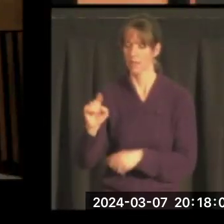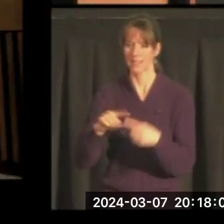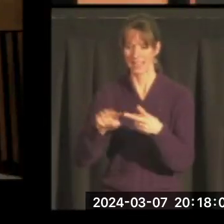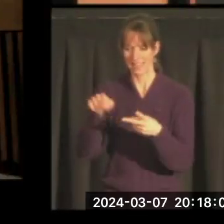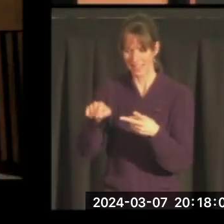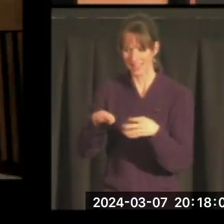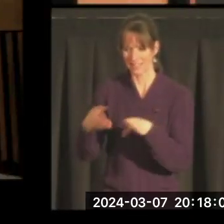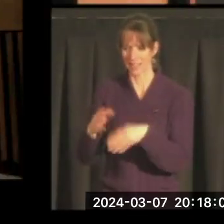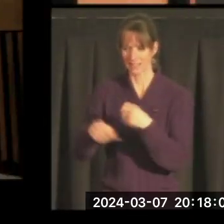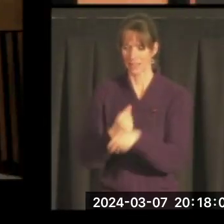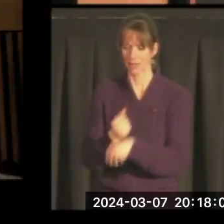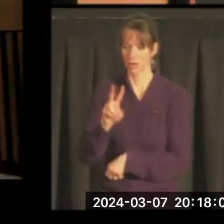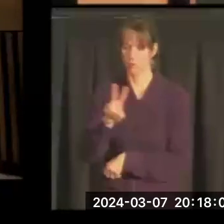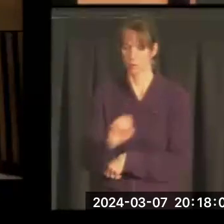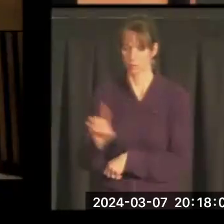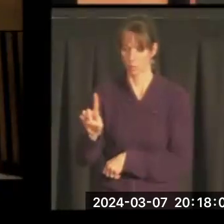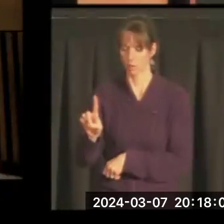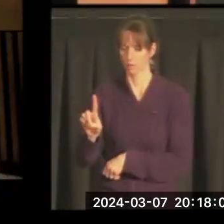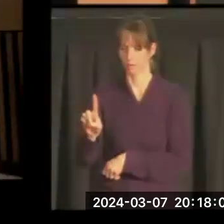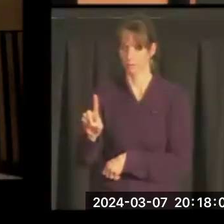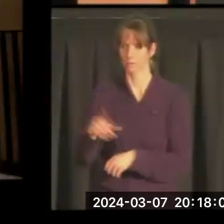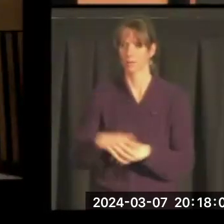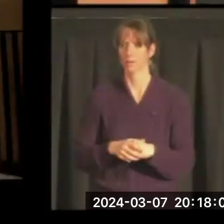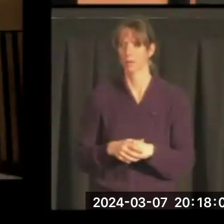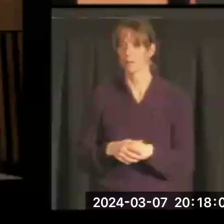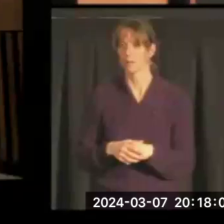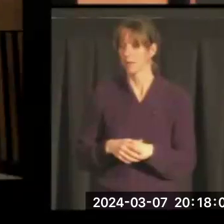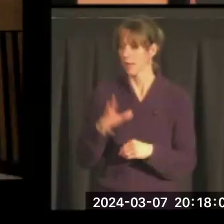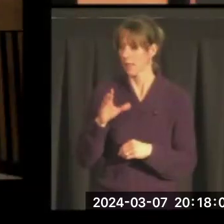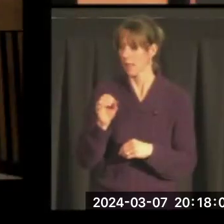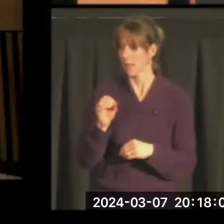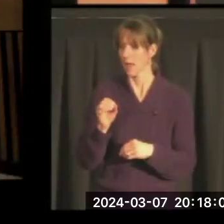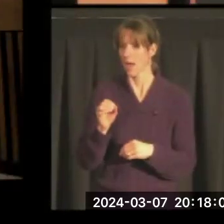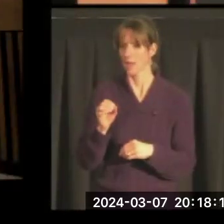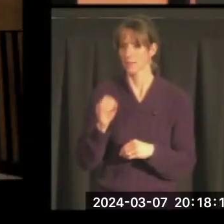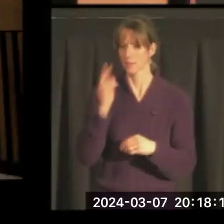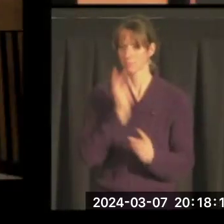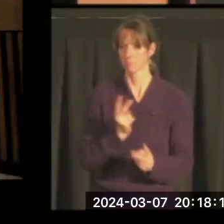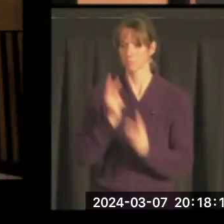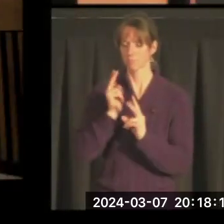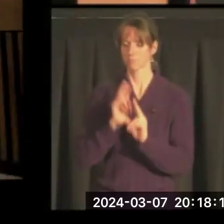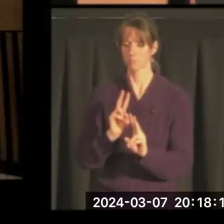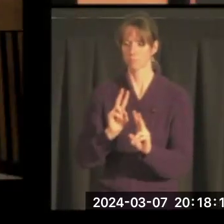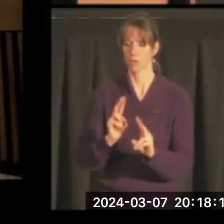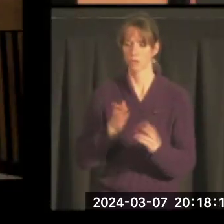away in 2001. And there's a memorial service at Fort Myer